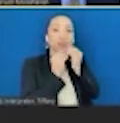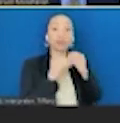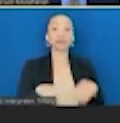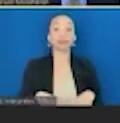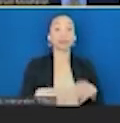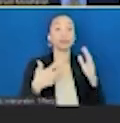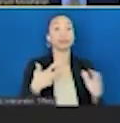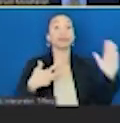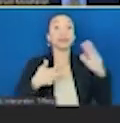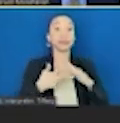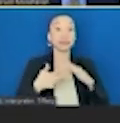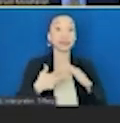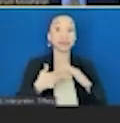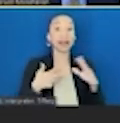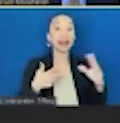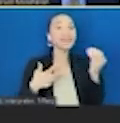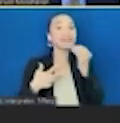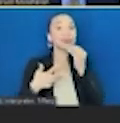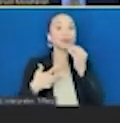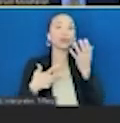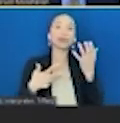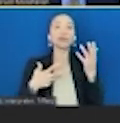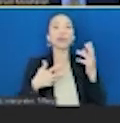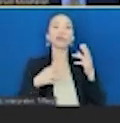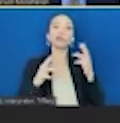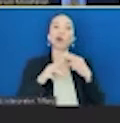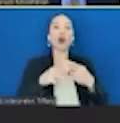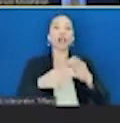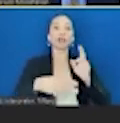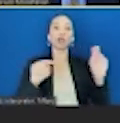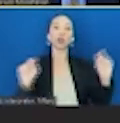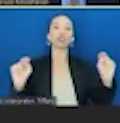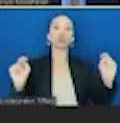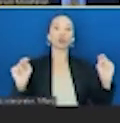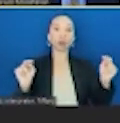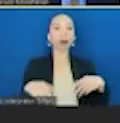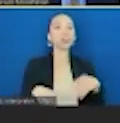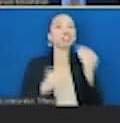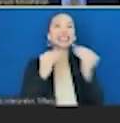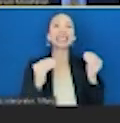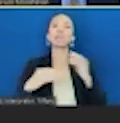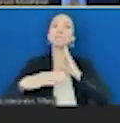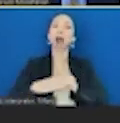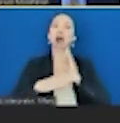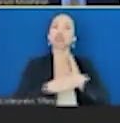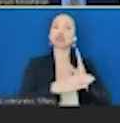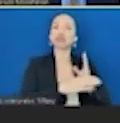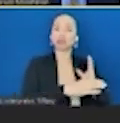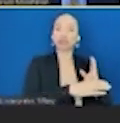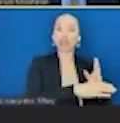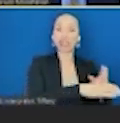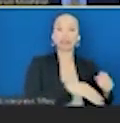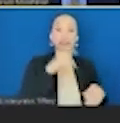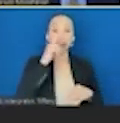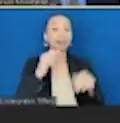Then there are foods that are kind of more neutral that we should eat in moderation. Cheese, poultry, milk, eggs, butter, unprocessed red meats.